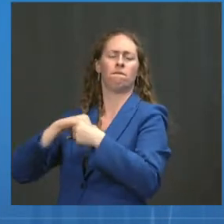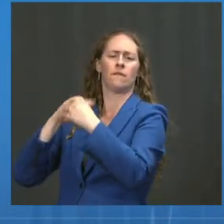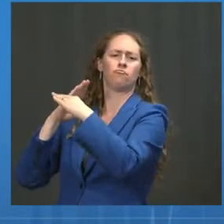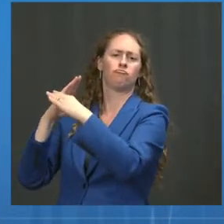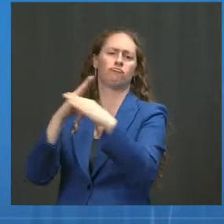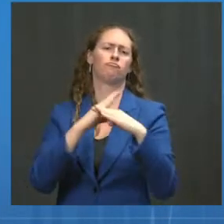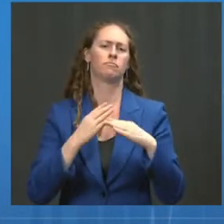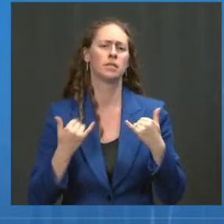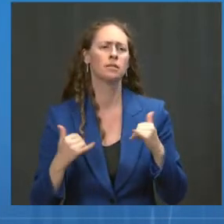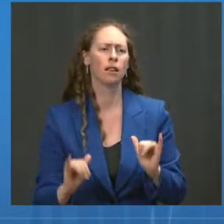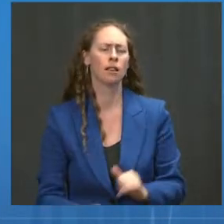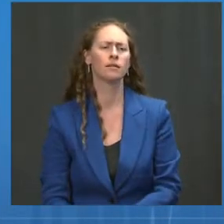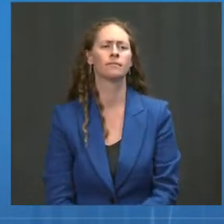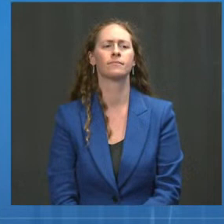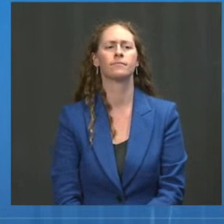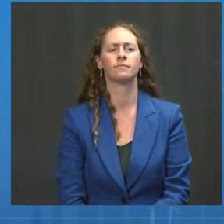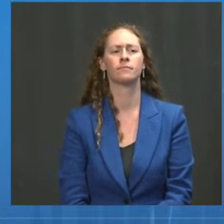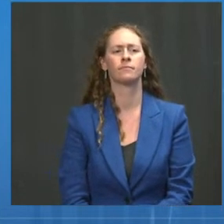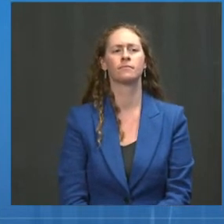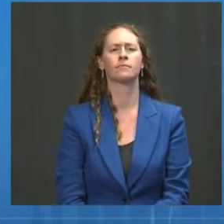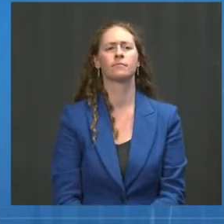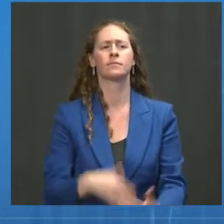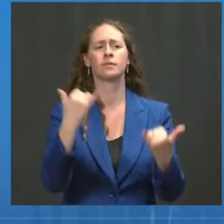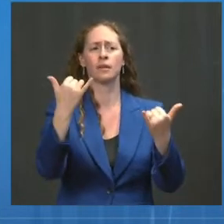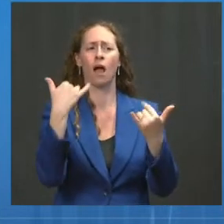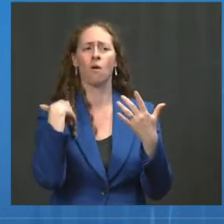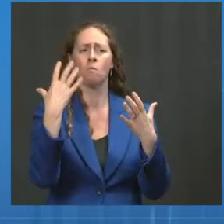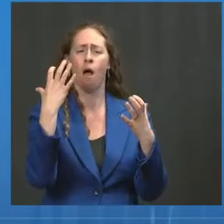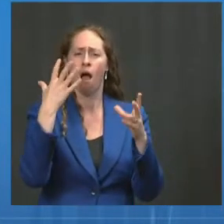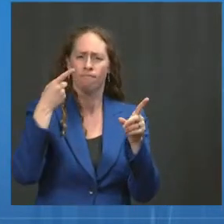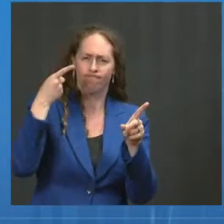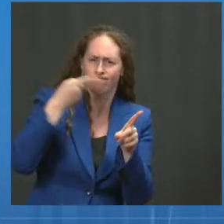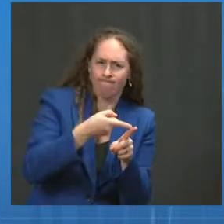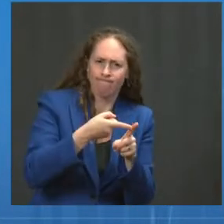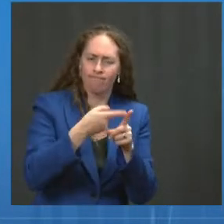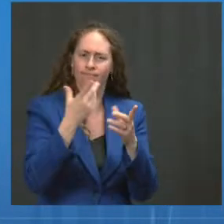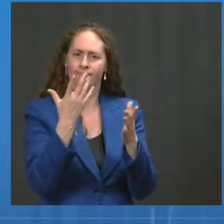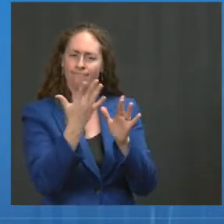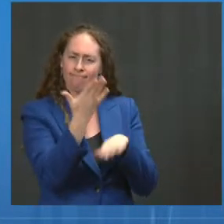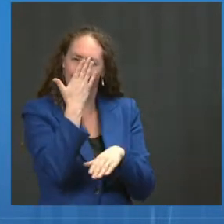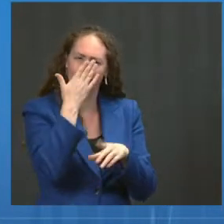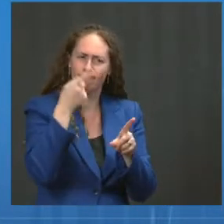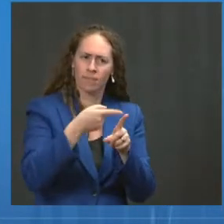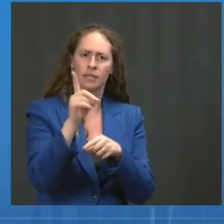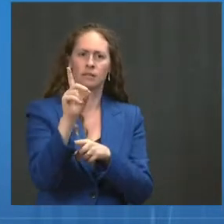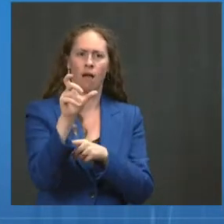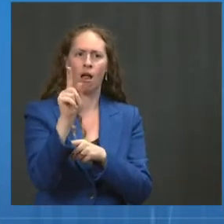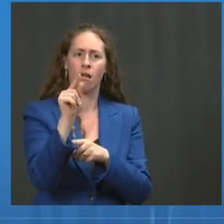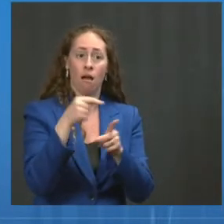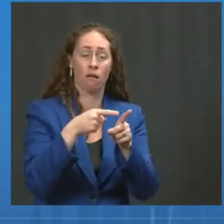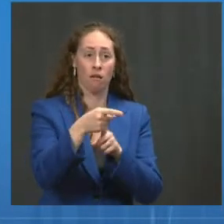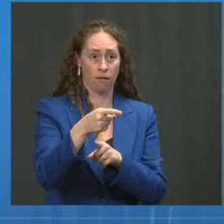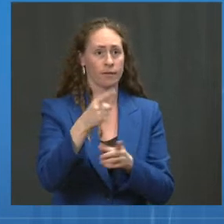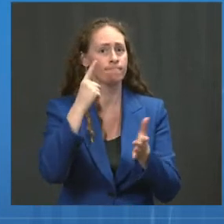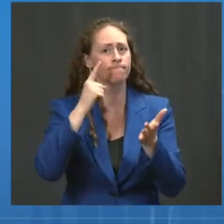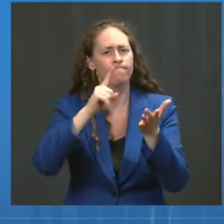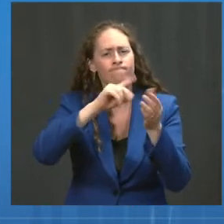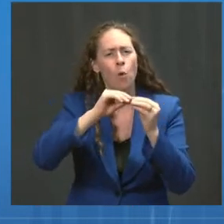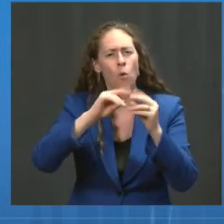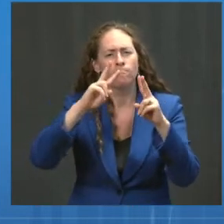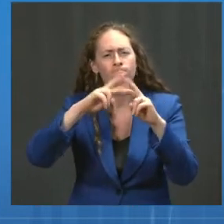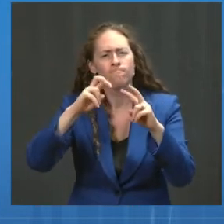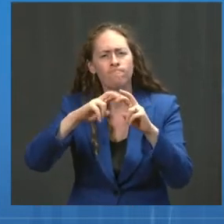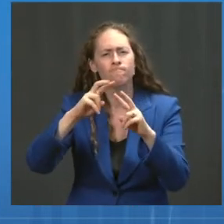context of the Delta variant. Preliminary data through August 6th from two of our vaccine effectiveness cohort